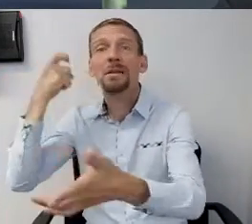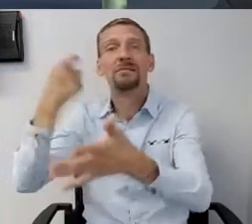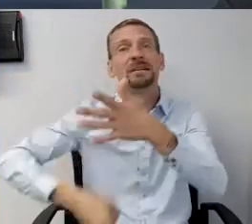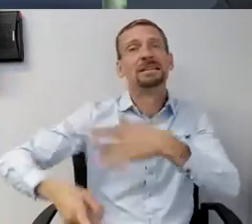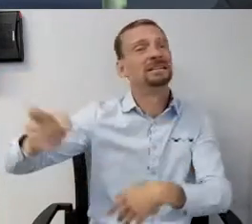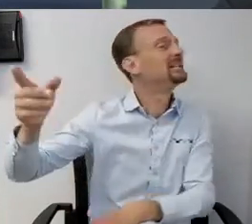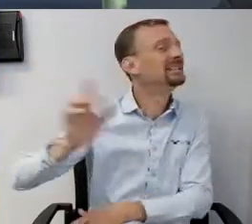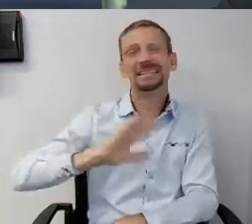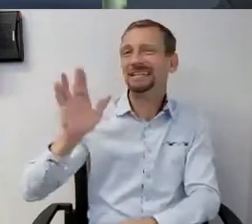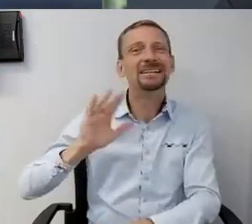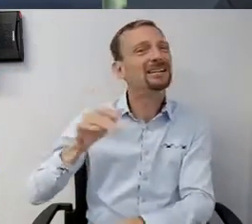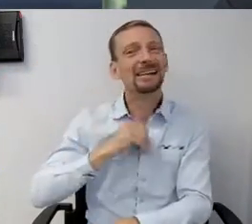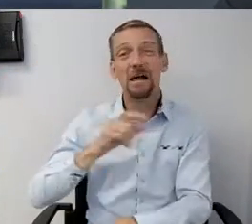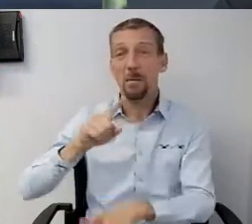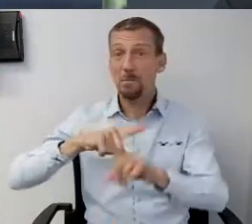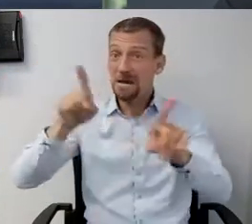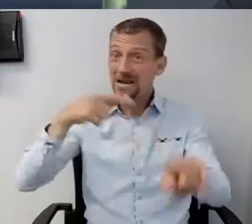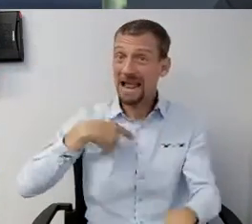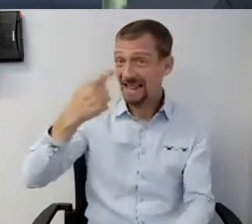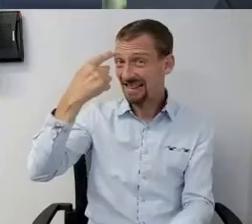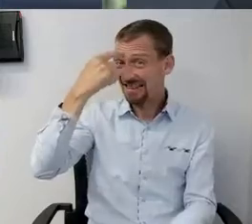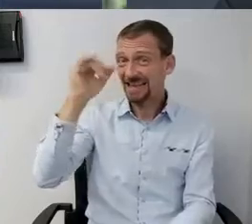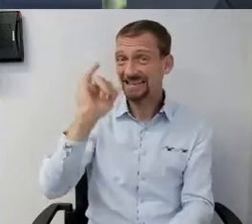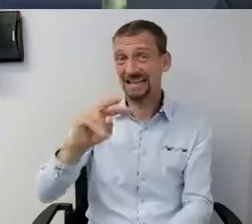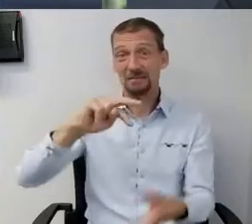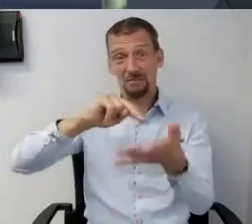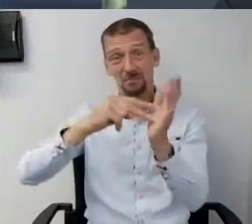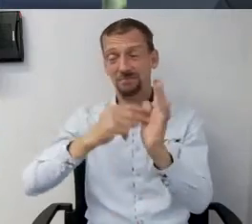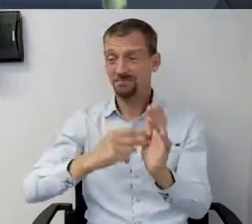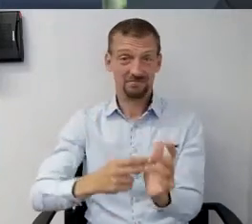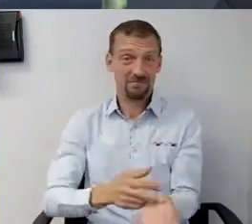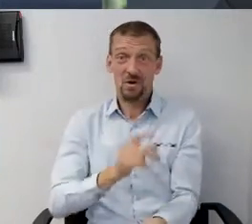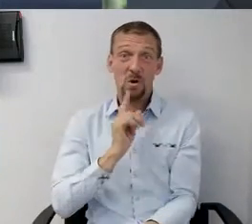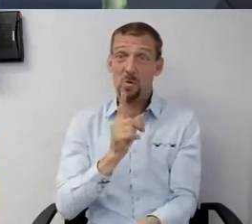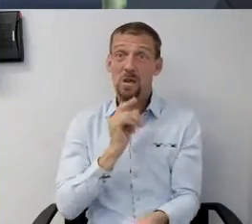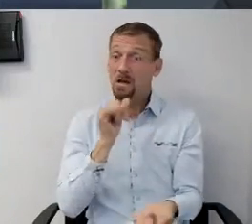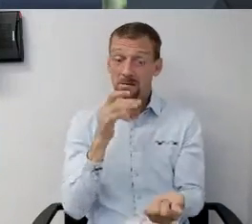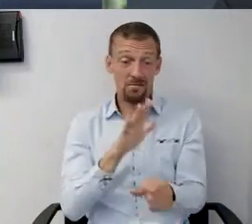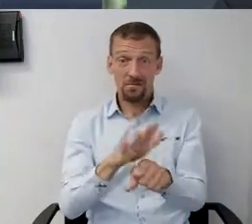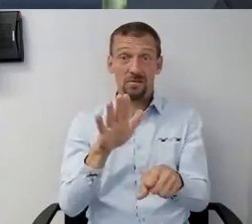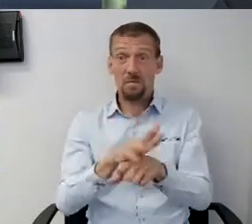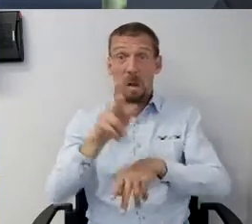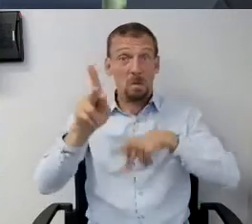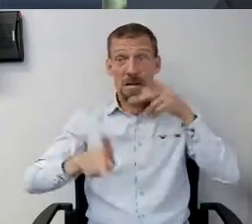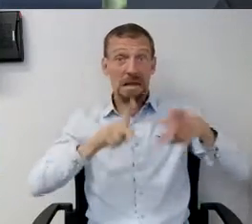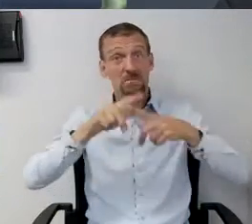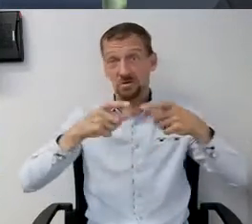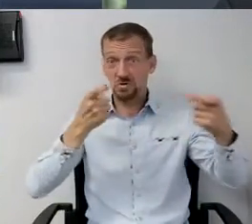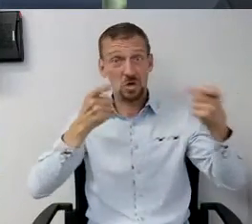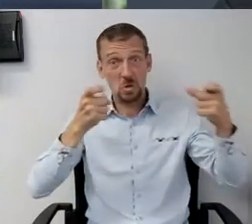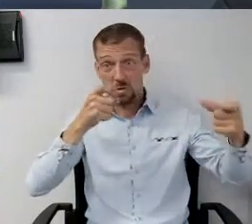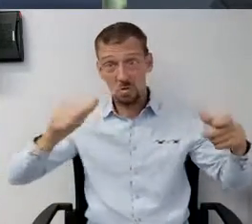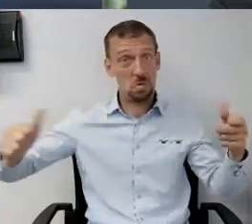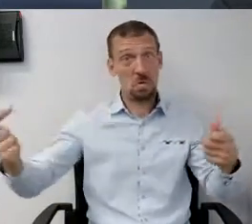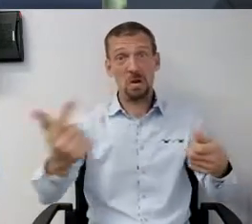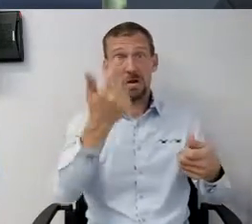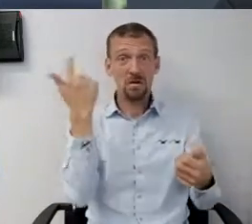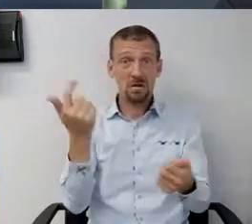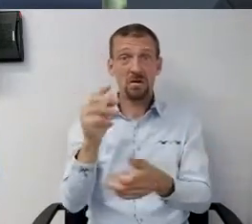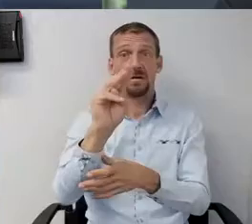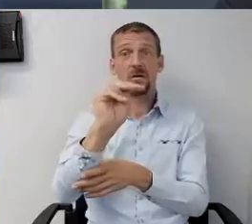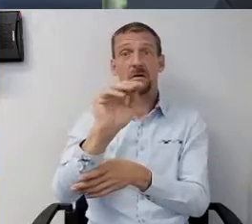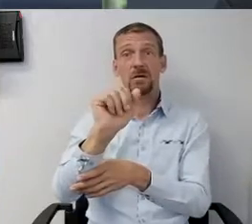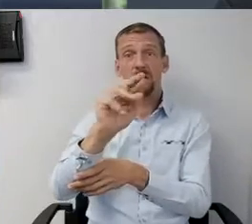think that's, understandably, what they really meant is we simply don't have the resources. Margaret Mims, who's the sheriff